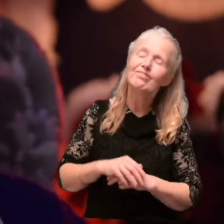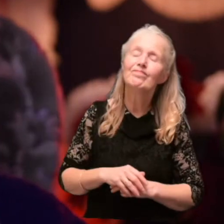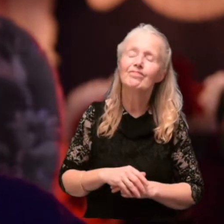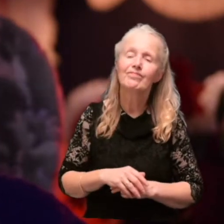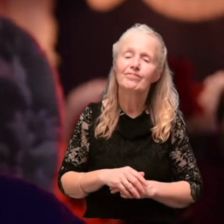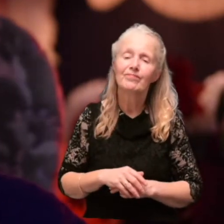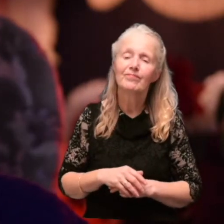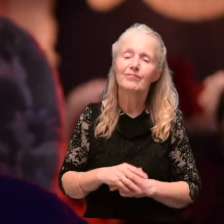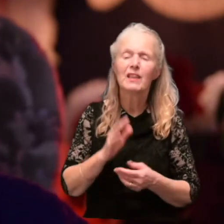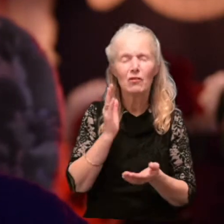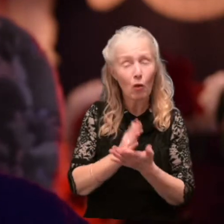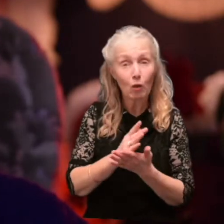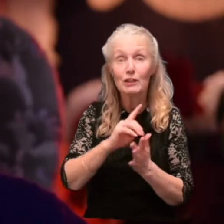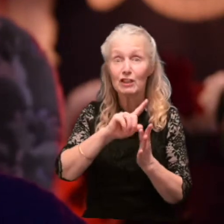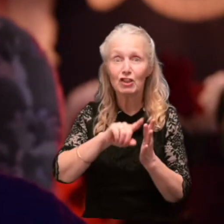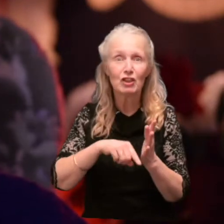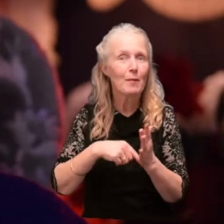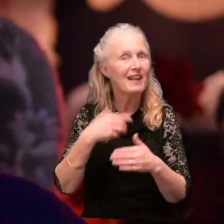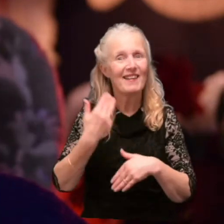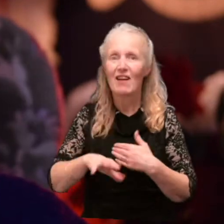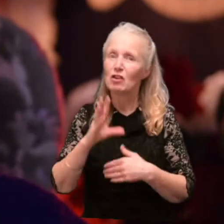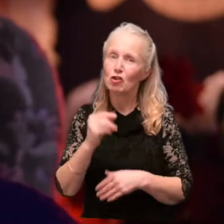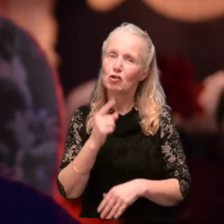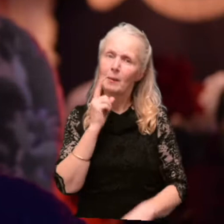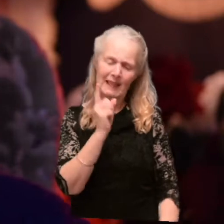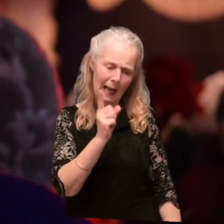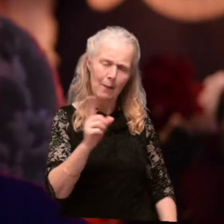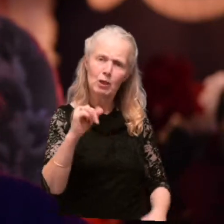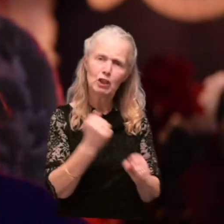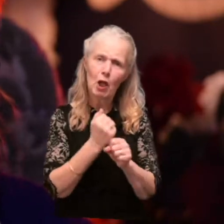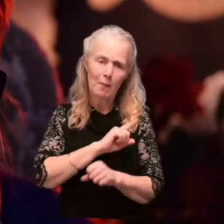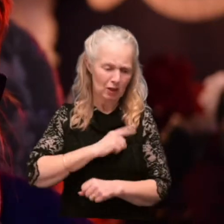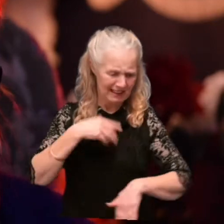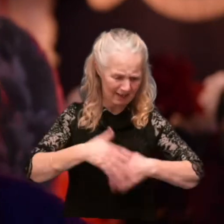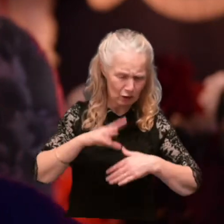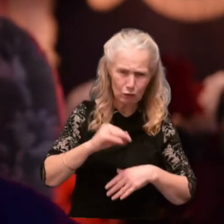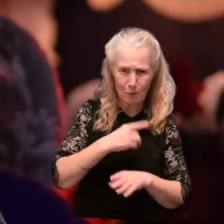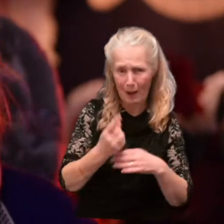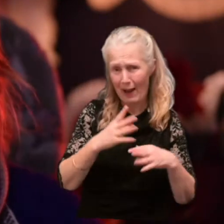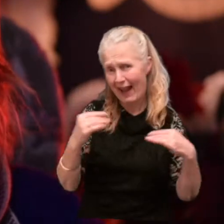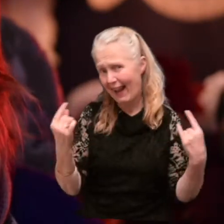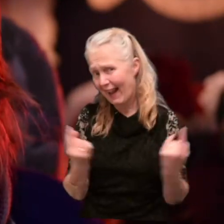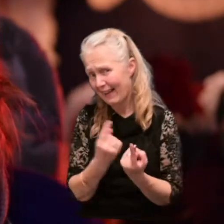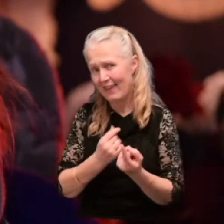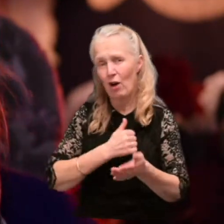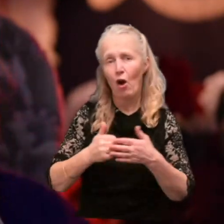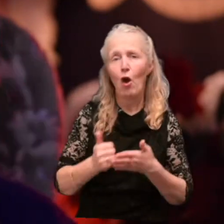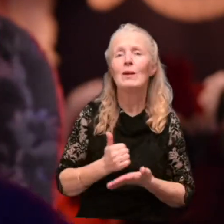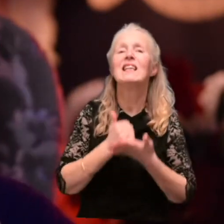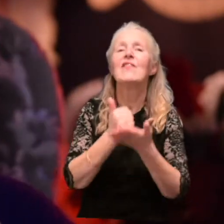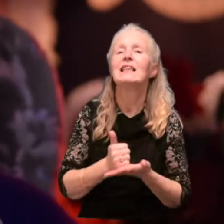And of course, Jimmy never shuts up telling him what to do, because he never shuts up about anything. Always giving advice.